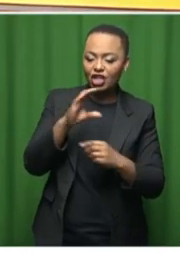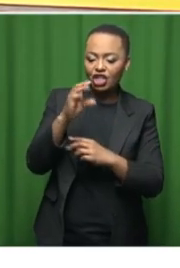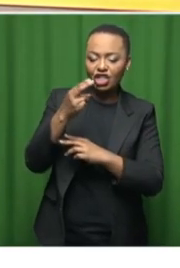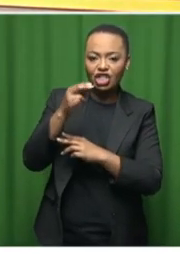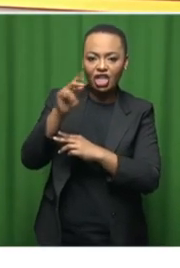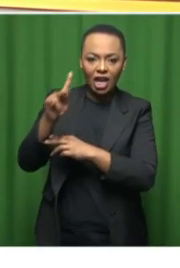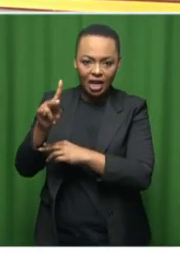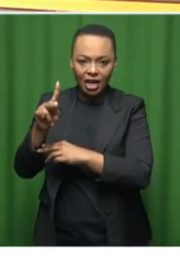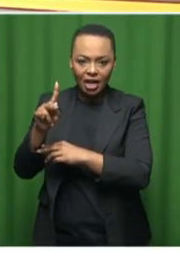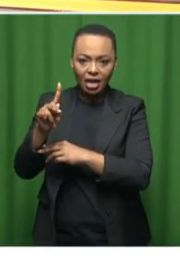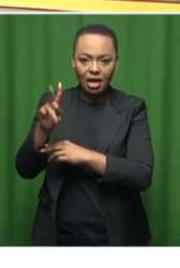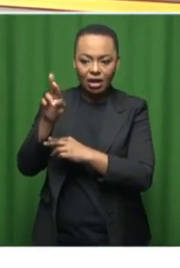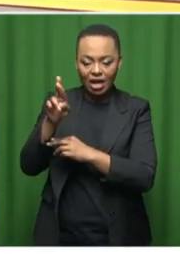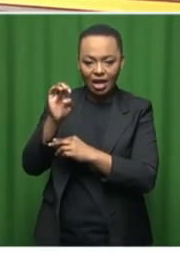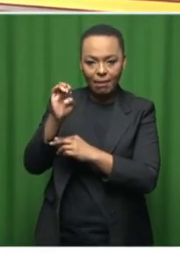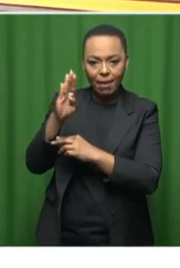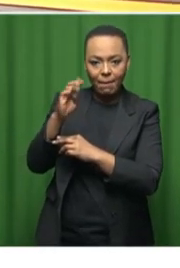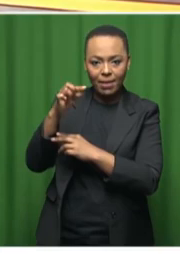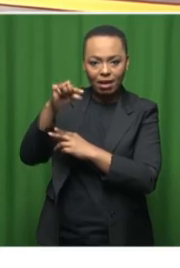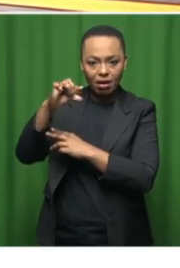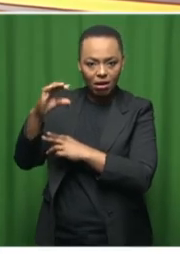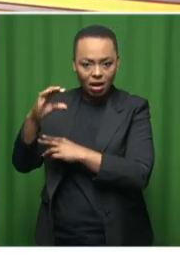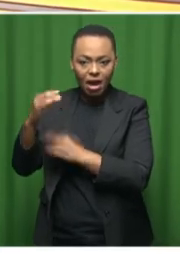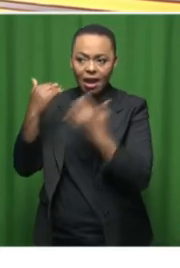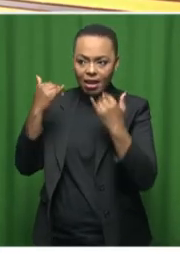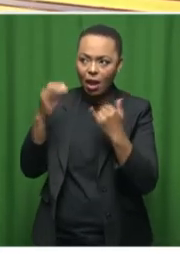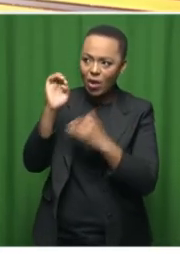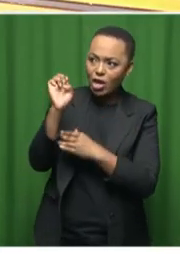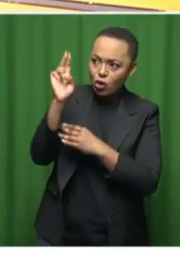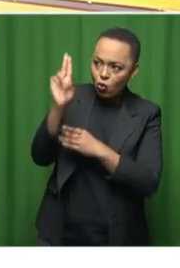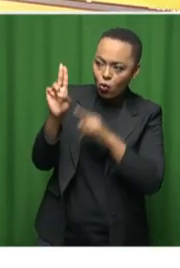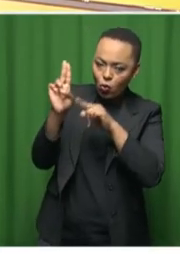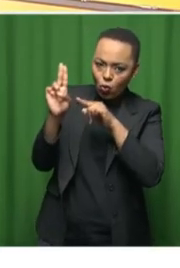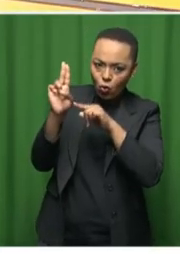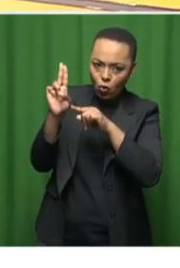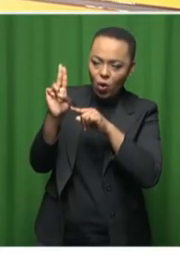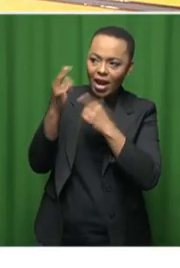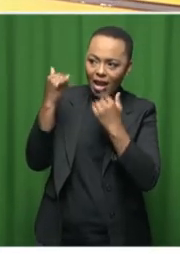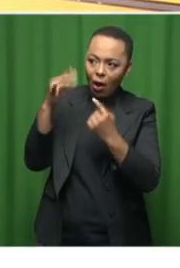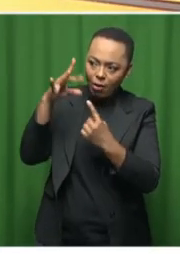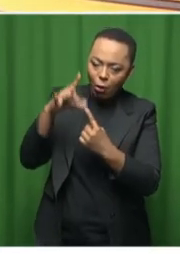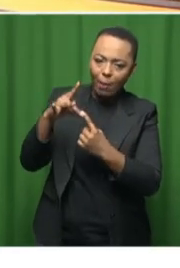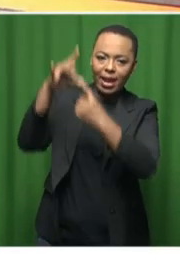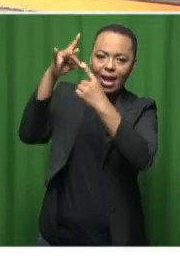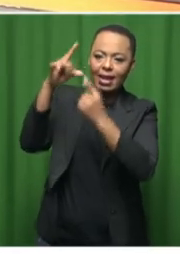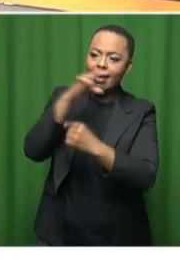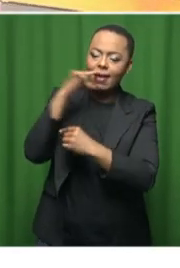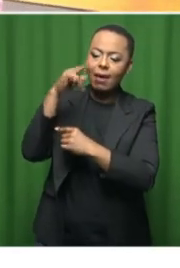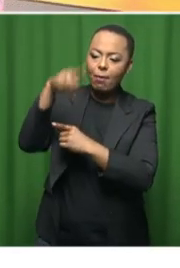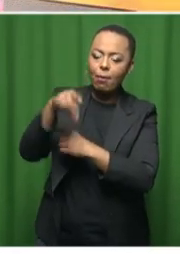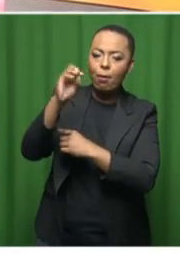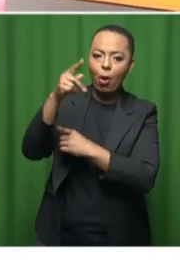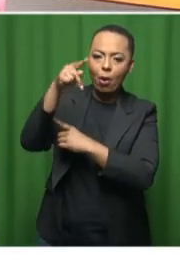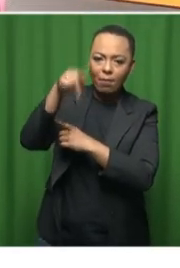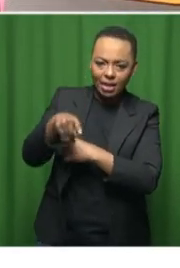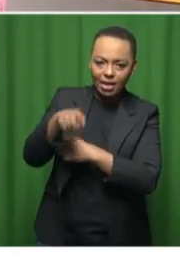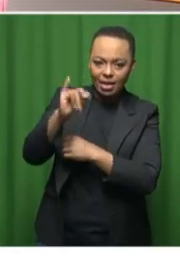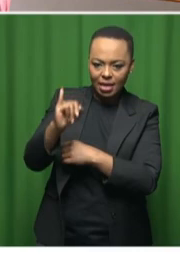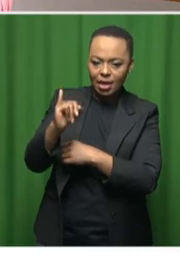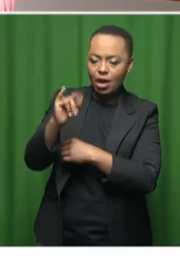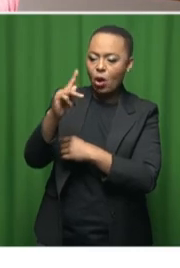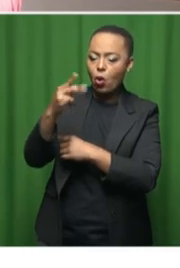on behalf of the EU states, I hereby nominate the name of Popikoza to